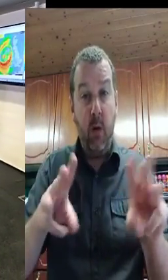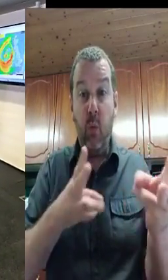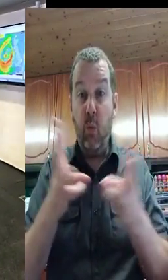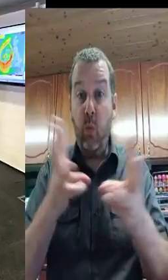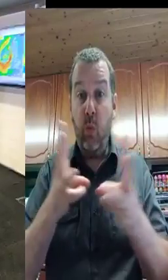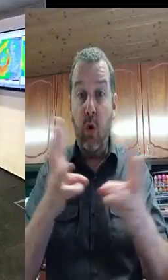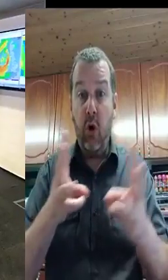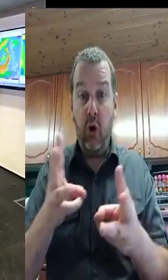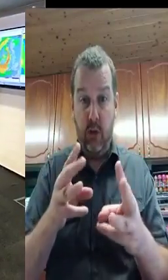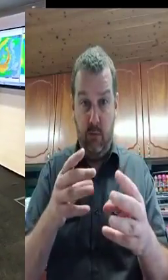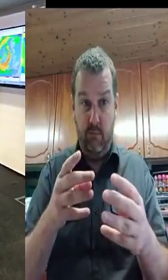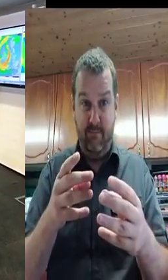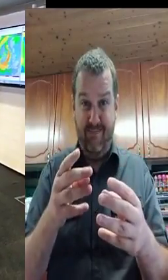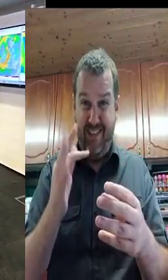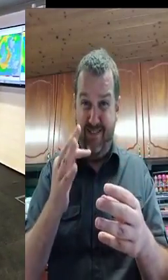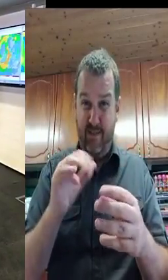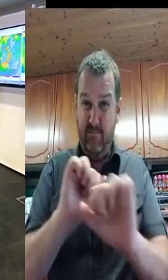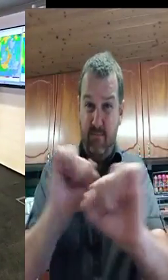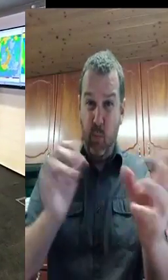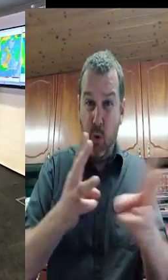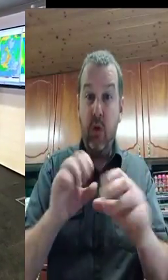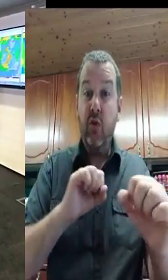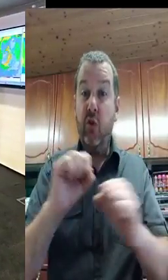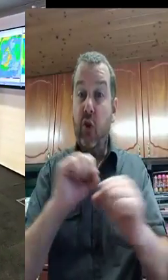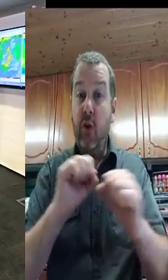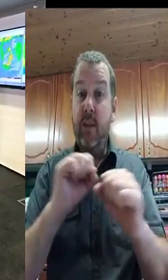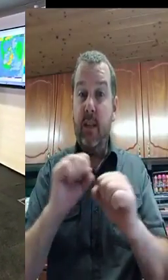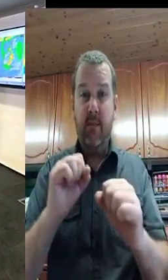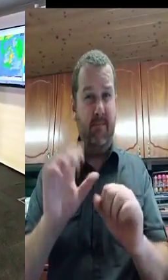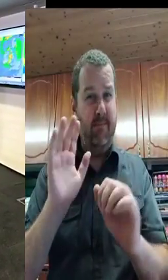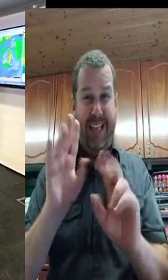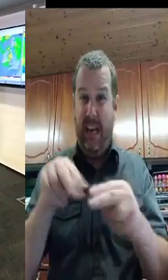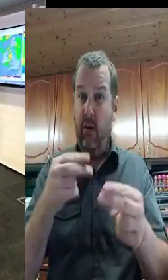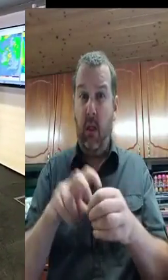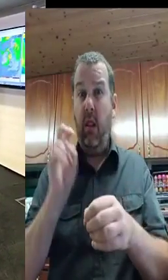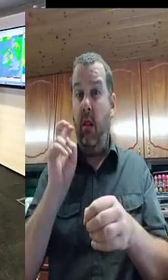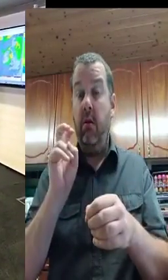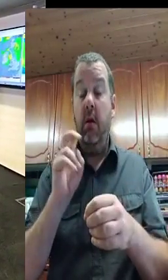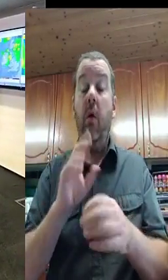like that, especially in these red air warnings please. Thanks.